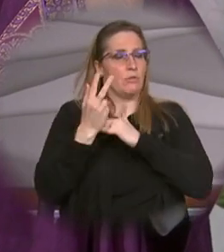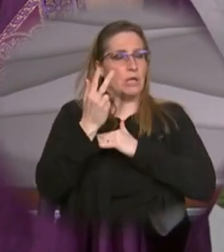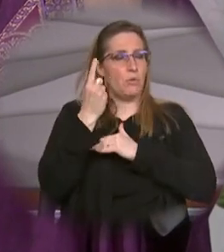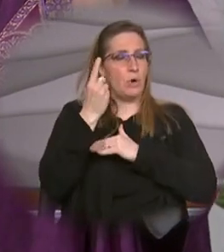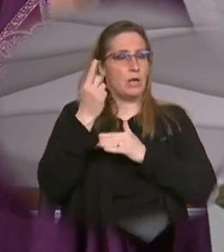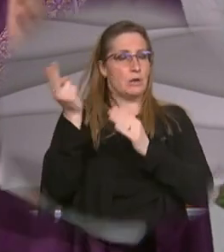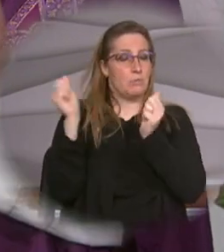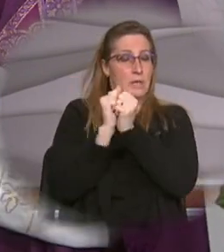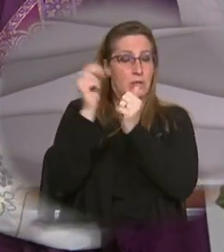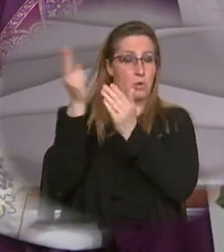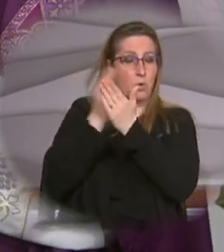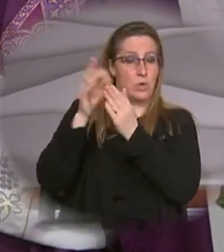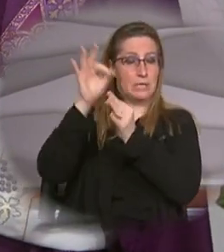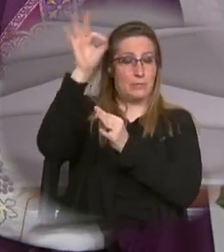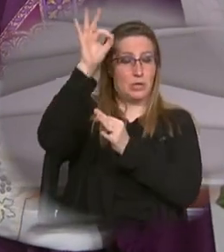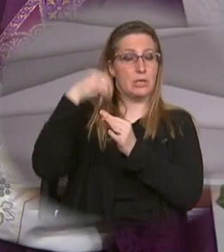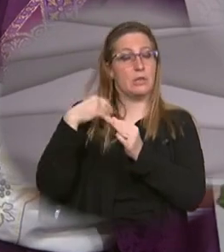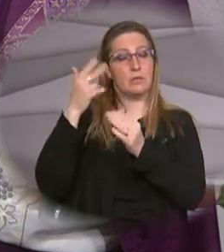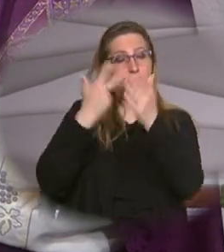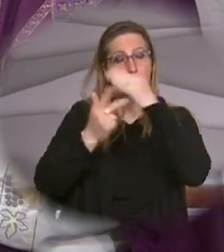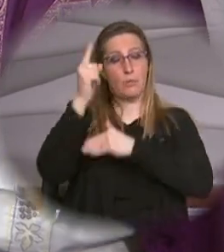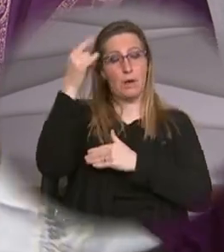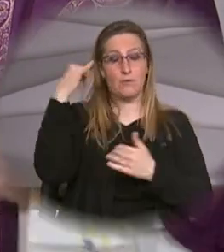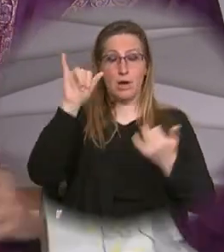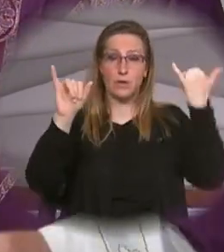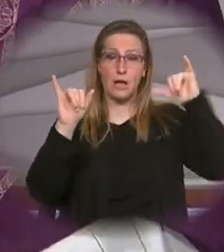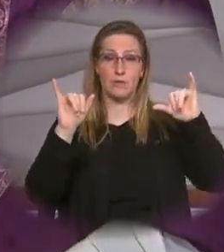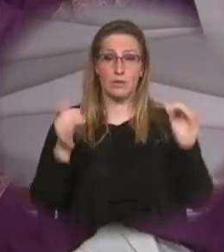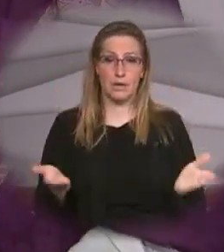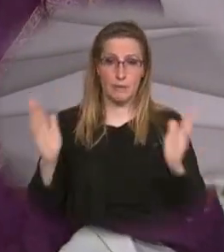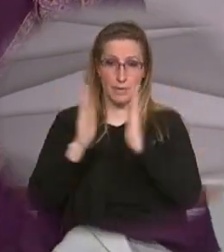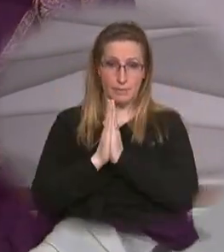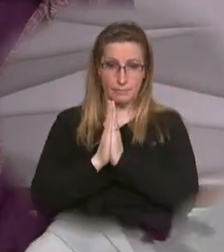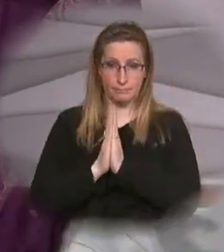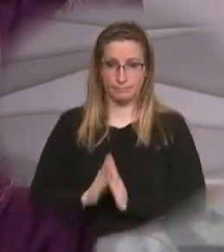Spirit one God forever and ever amen